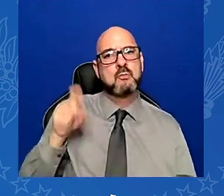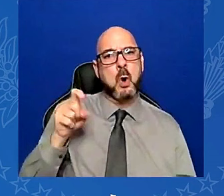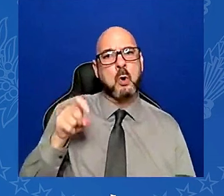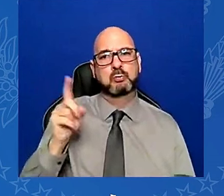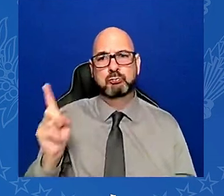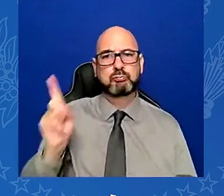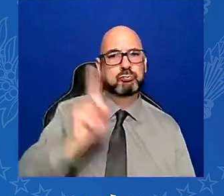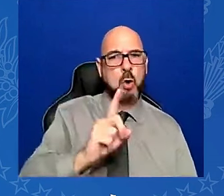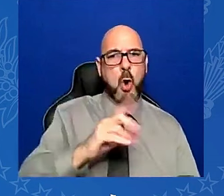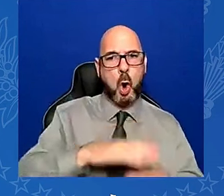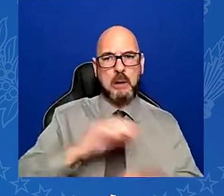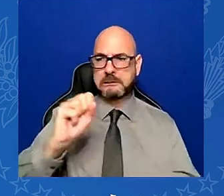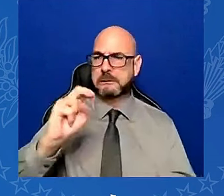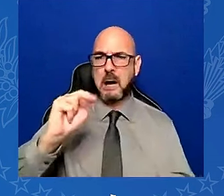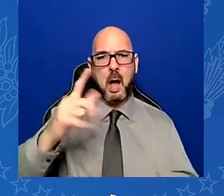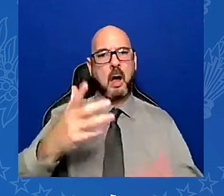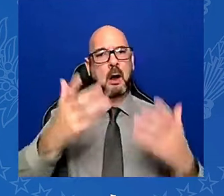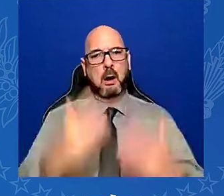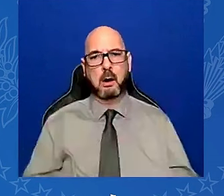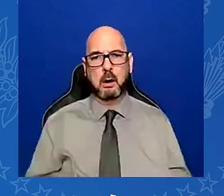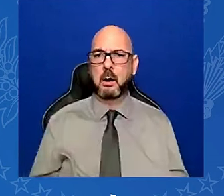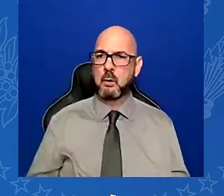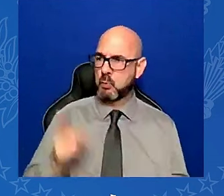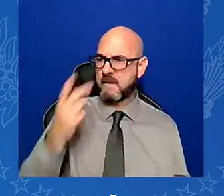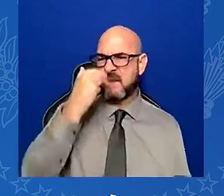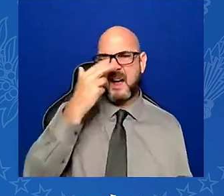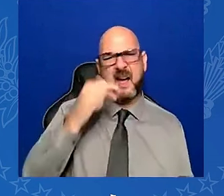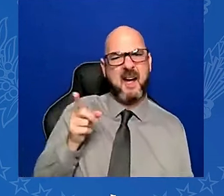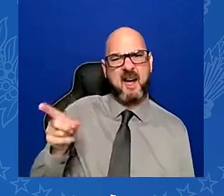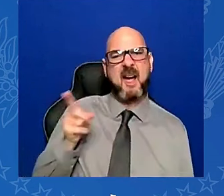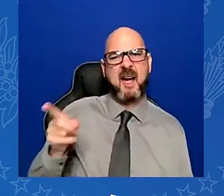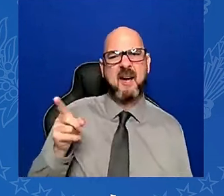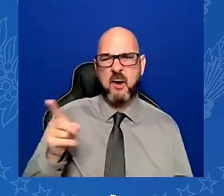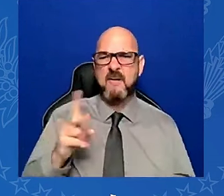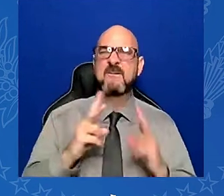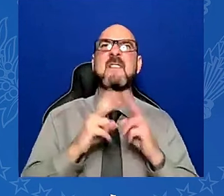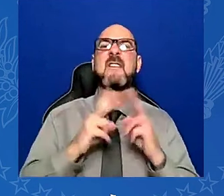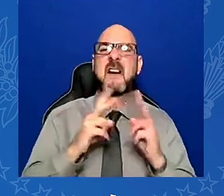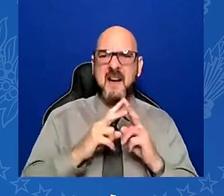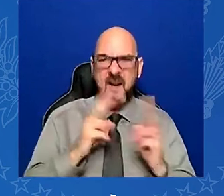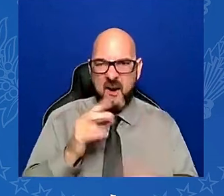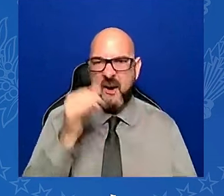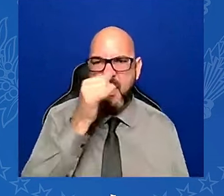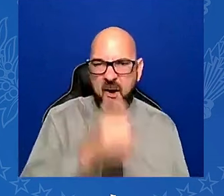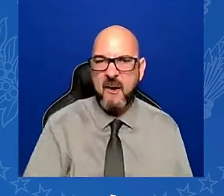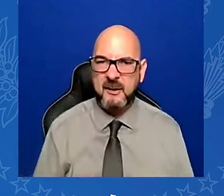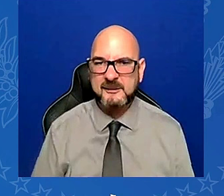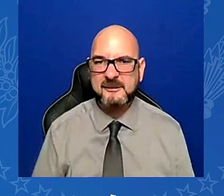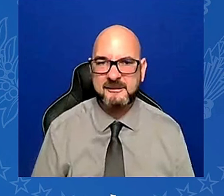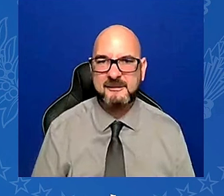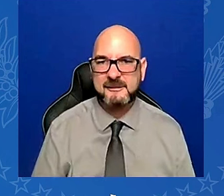Look, folks, on a serious note, in addition to marrying up, Colin and I have another thing in common.